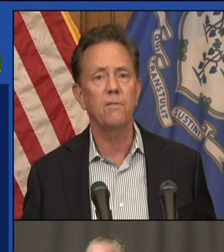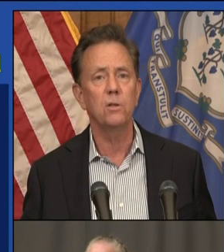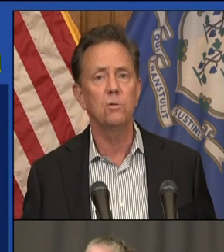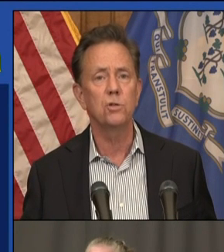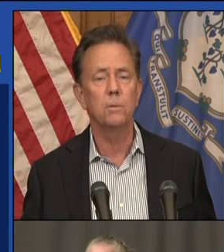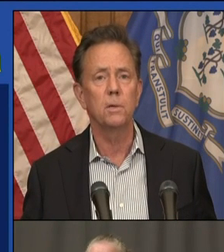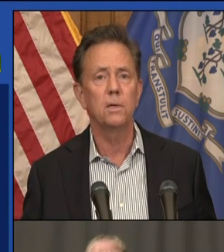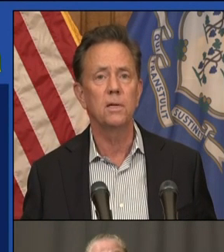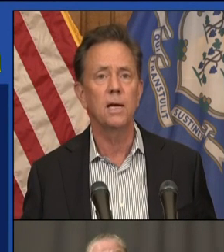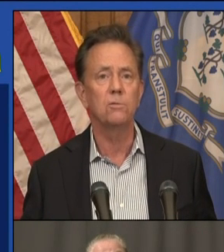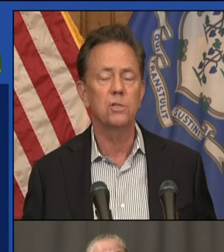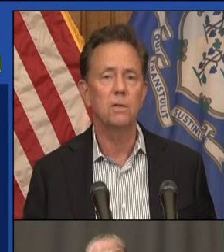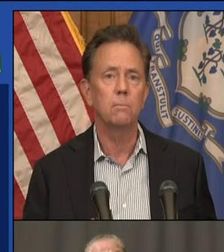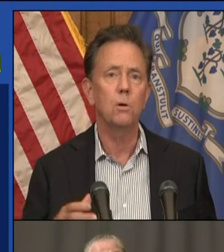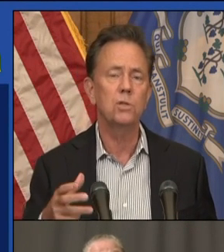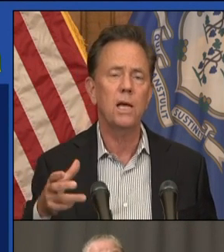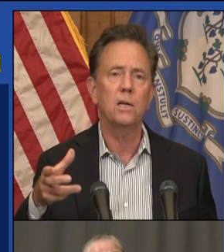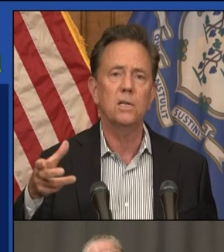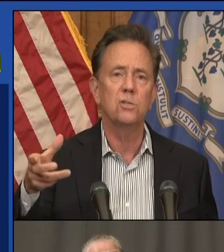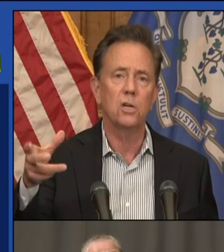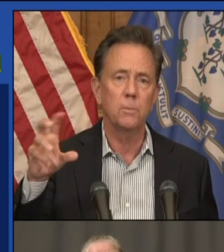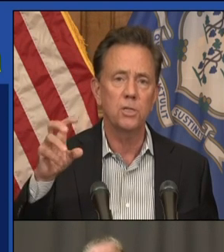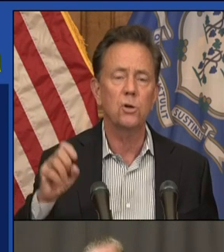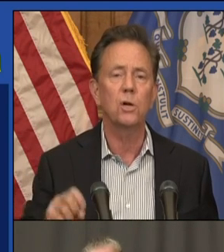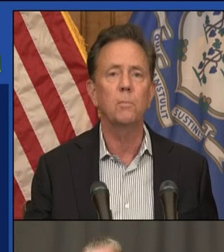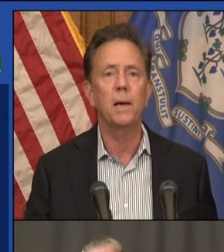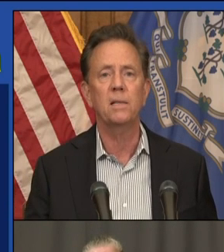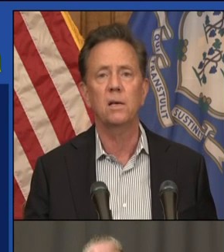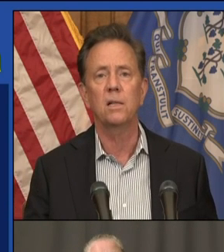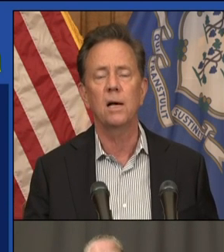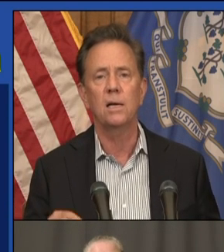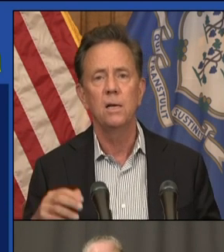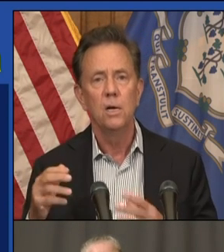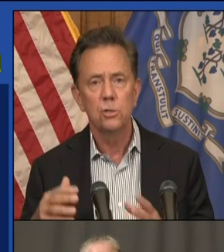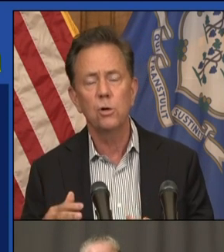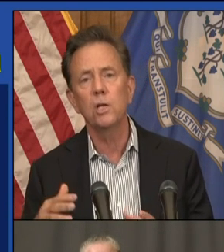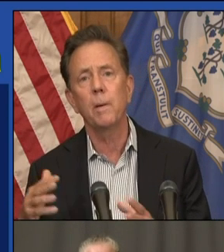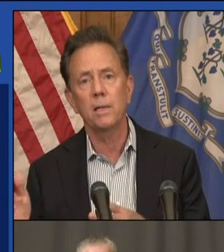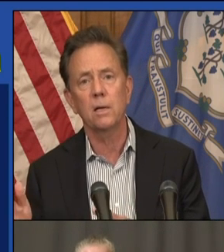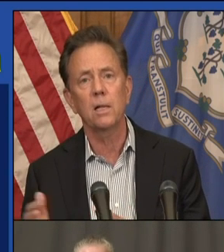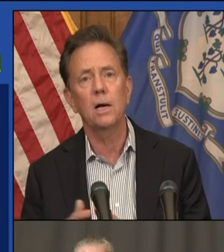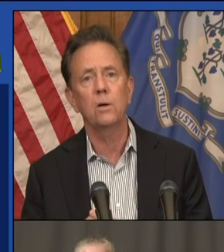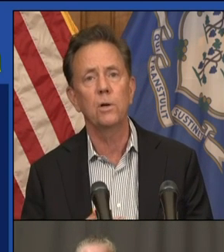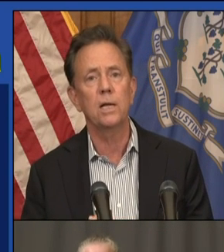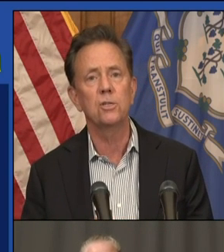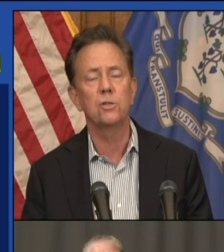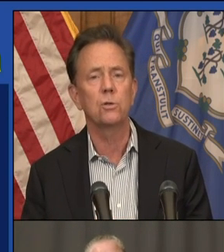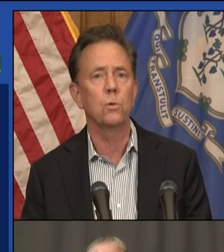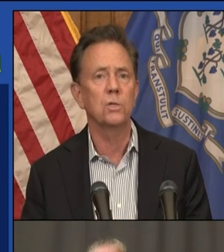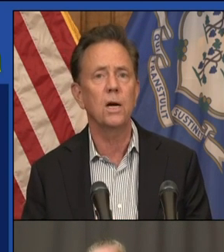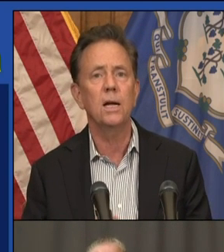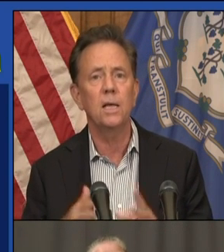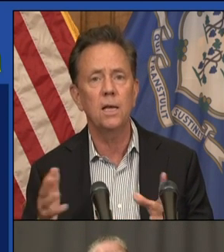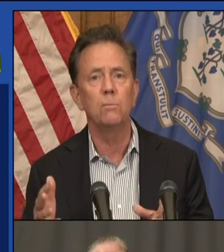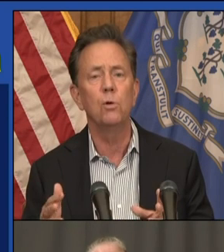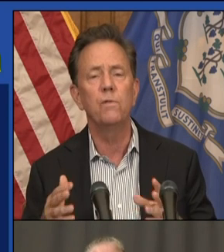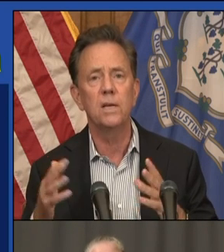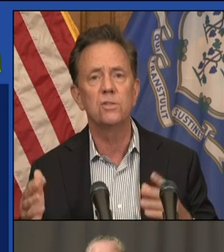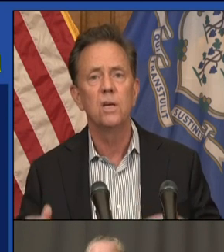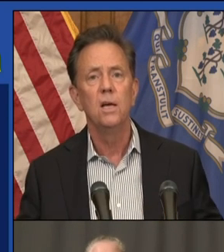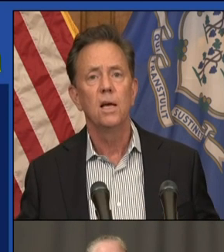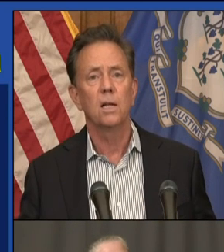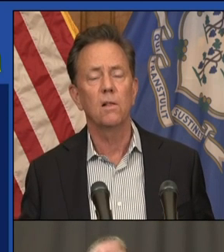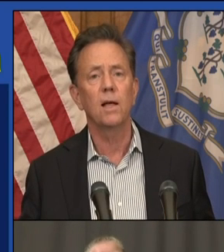Governor Gavin Newsom announced that in most counties, they're going to be turning back the clock, turning back the clock on indoor dining and